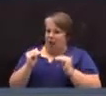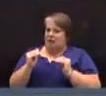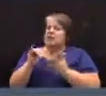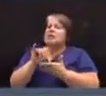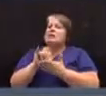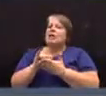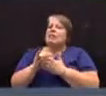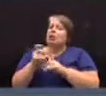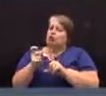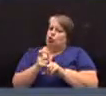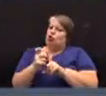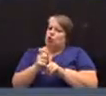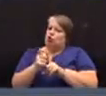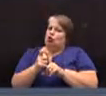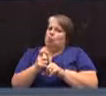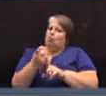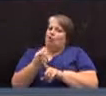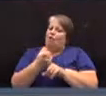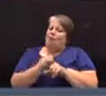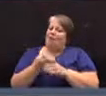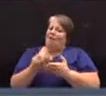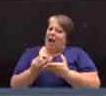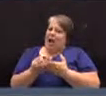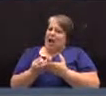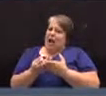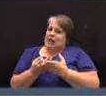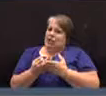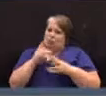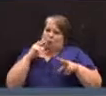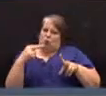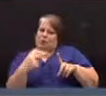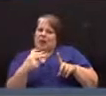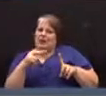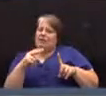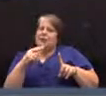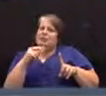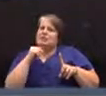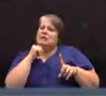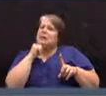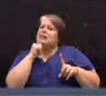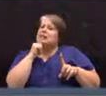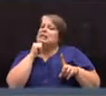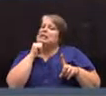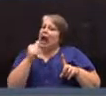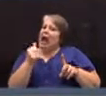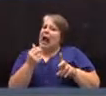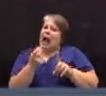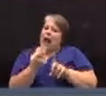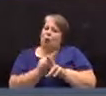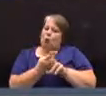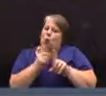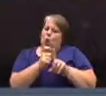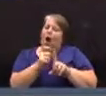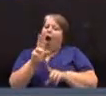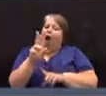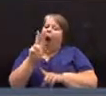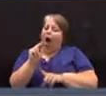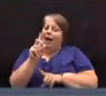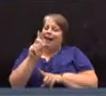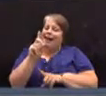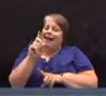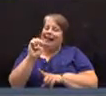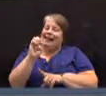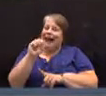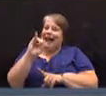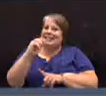That's the term from the financial standpoint. It's not the undesignated. So we're just trying to keep these to the actual